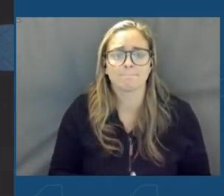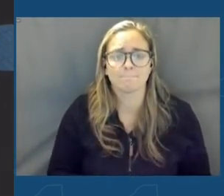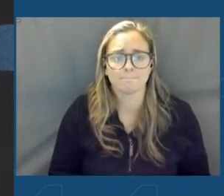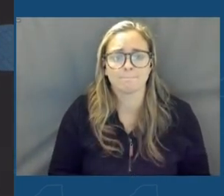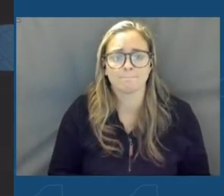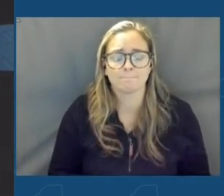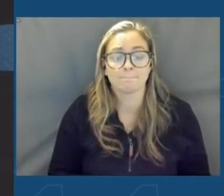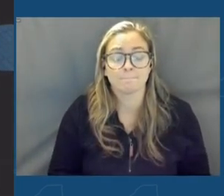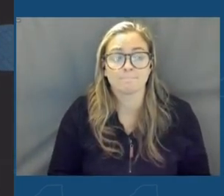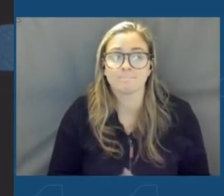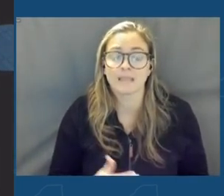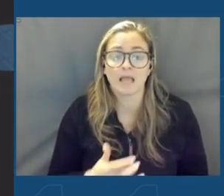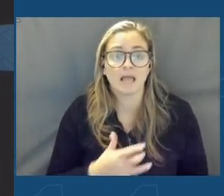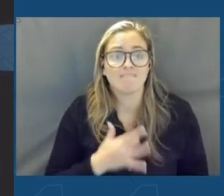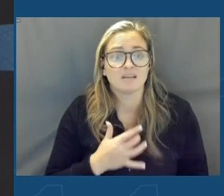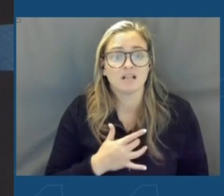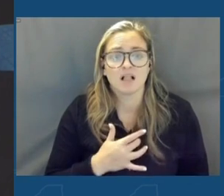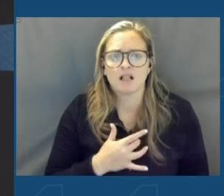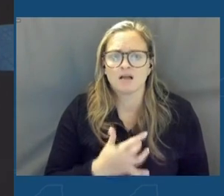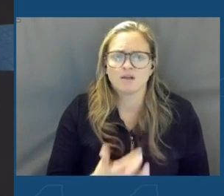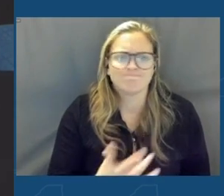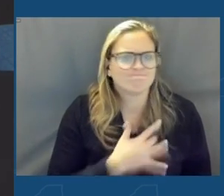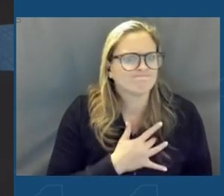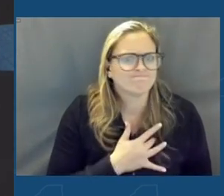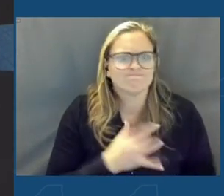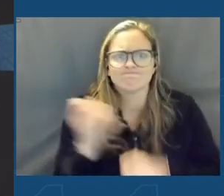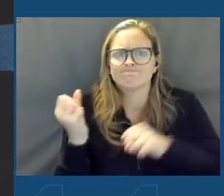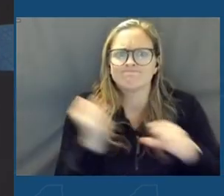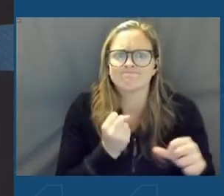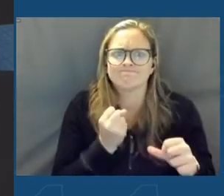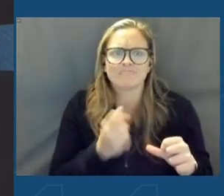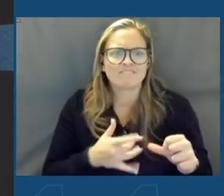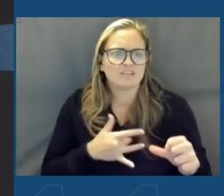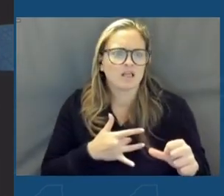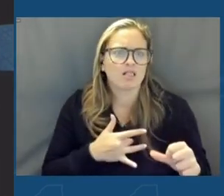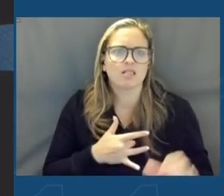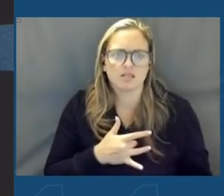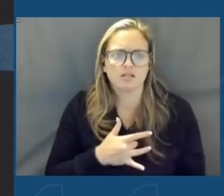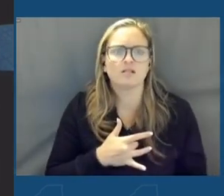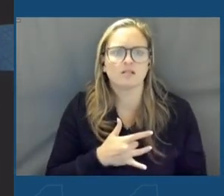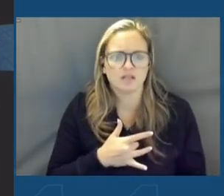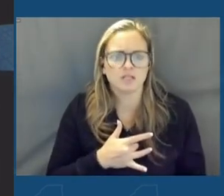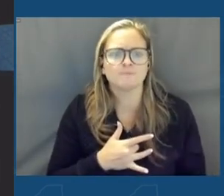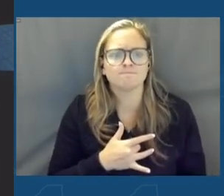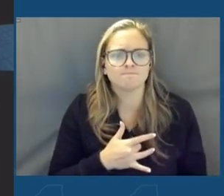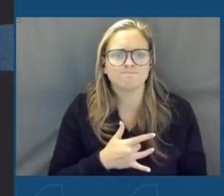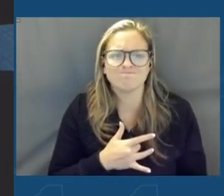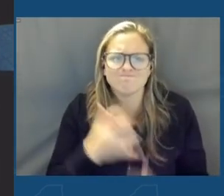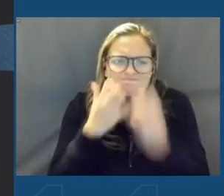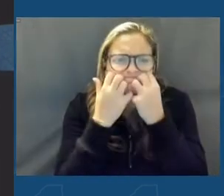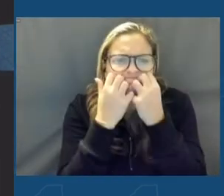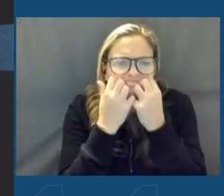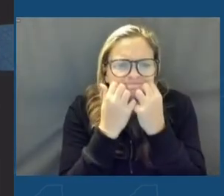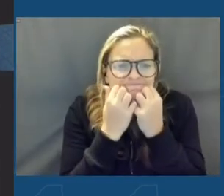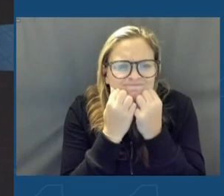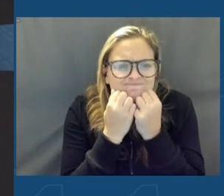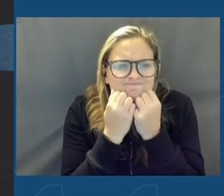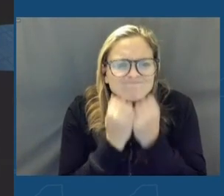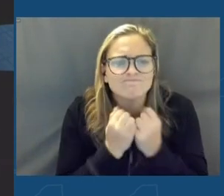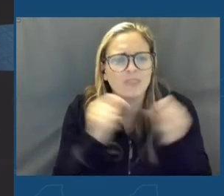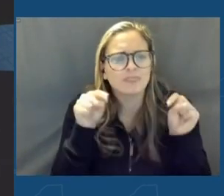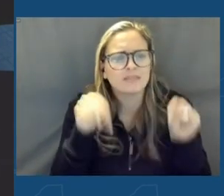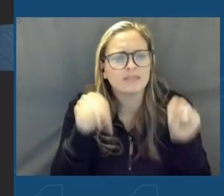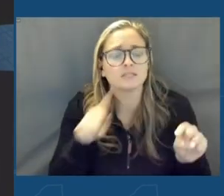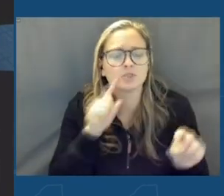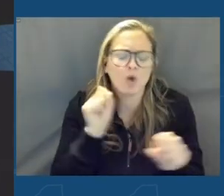I feel this so fervently, so strongly. I feel so, so passionately about it. It's why I